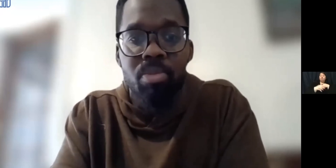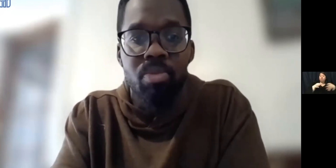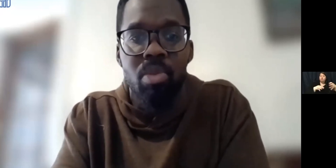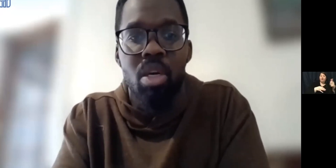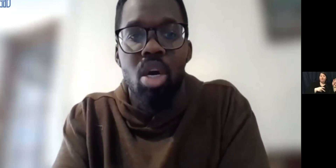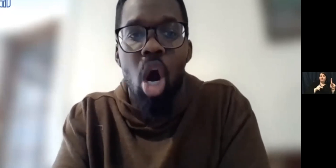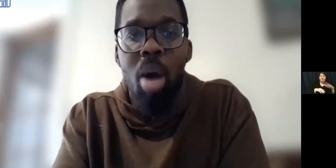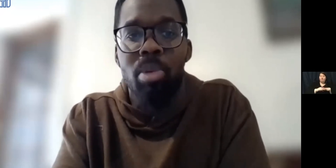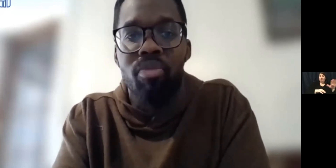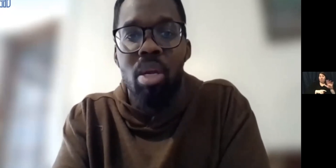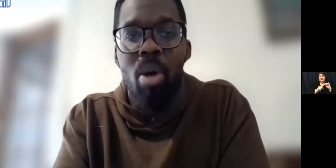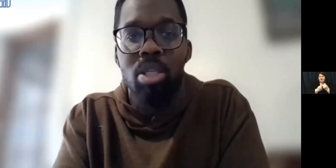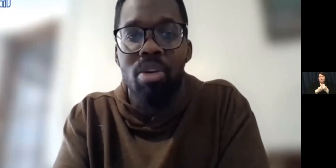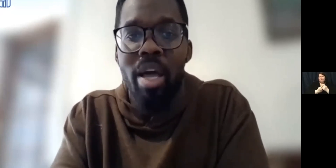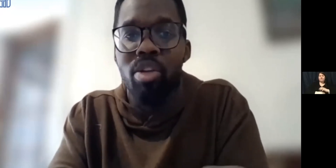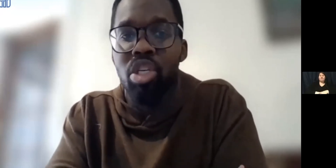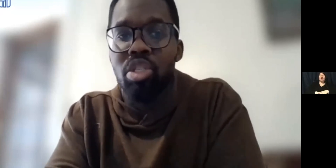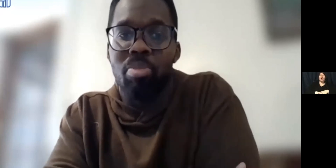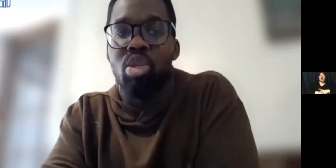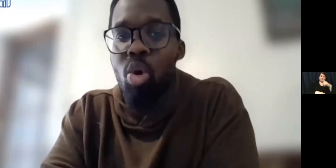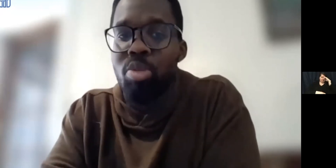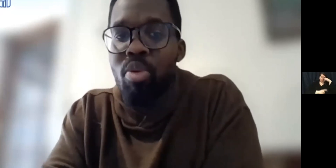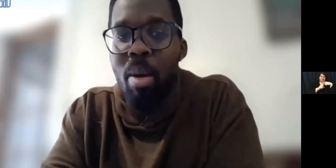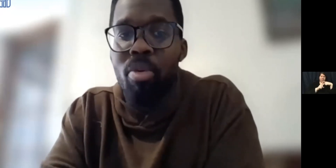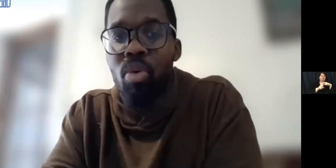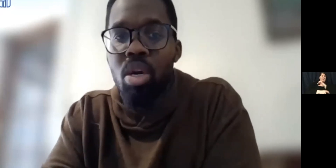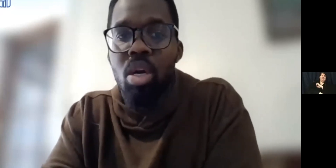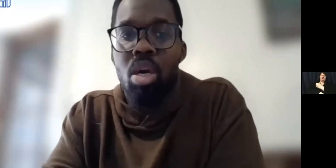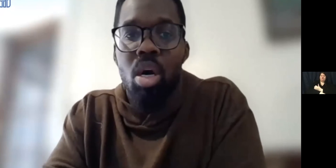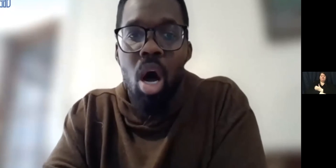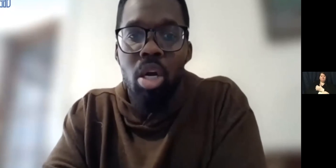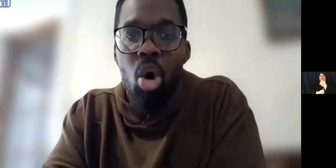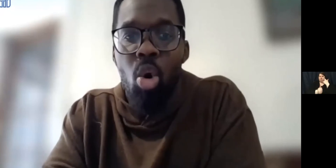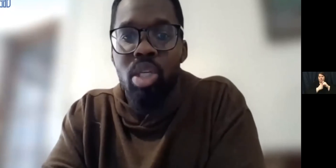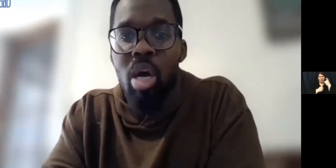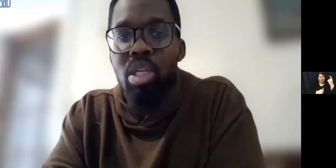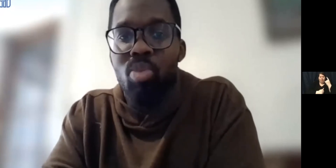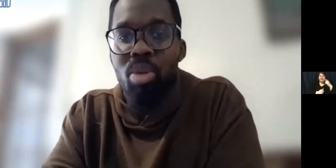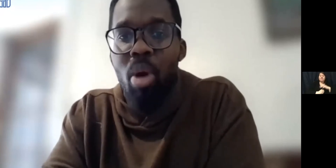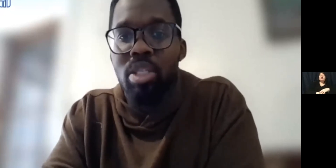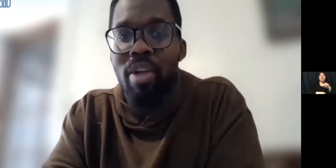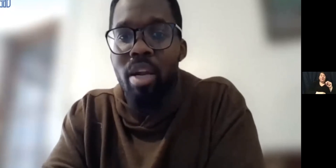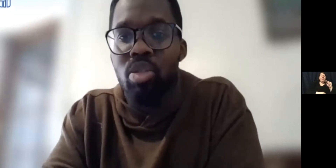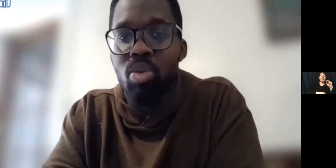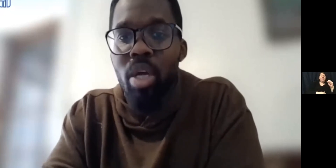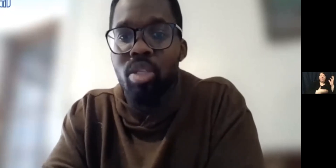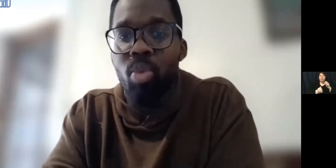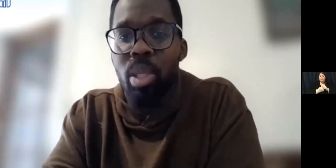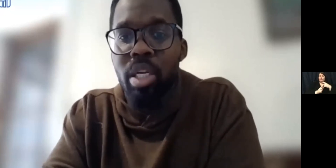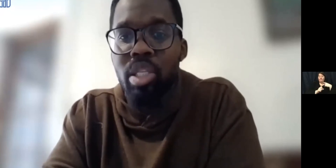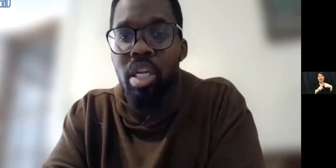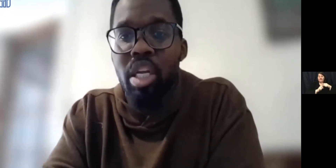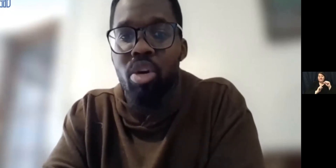team. Her uplifting positive energy is something to always be remembered for. Anna always comes in with a positive attitude